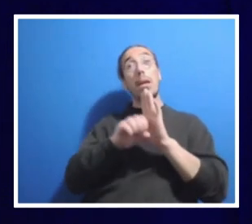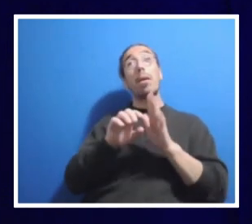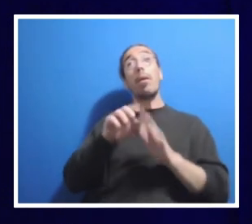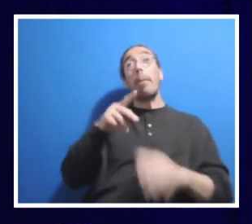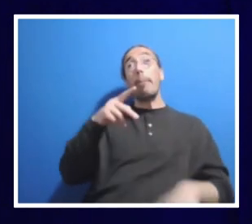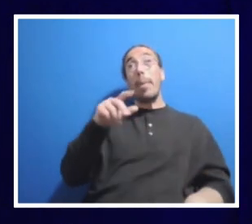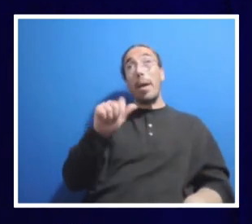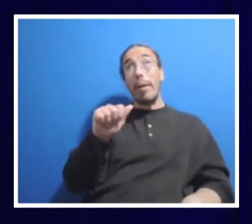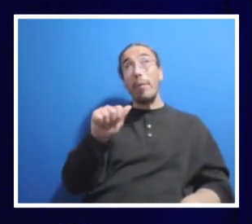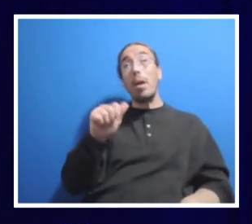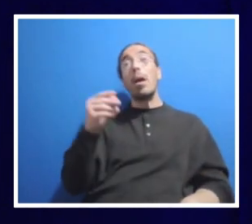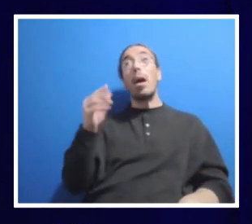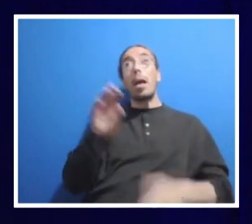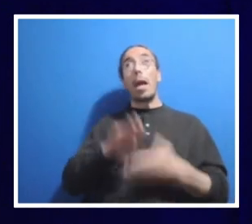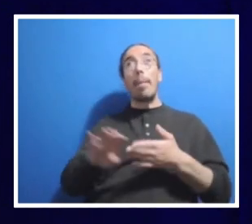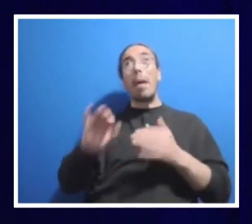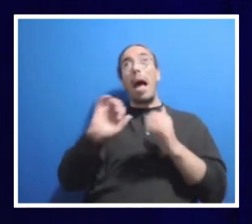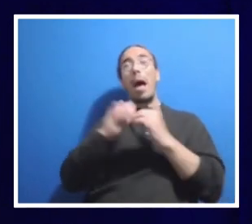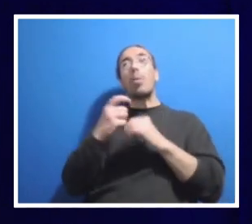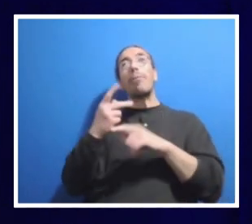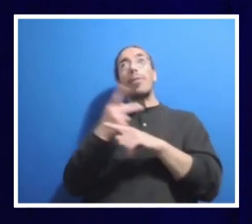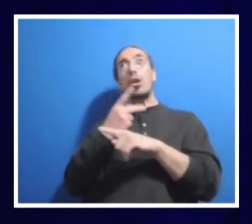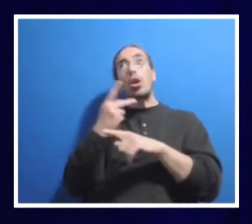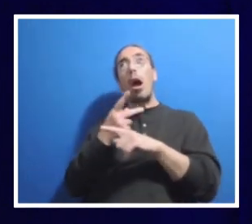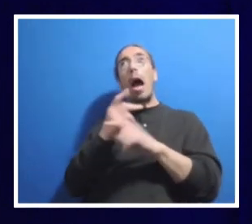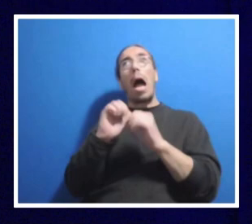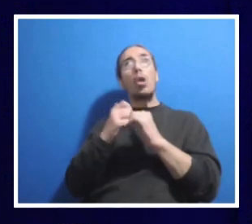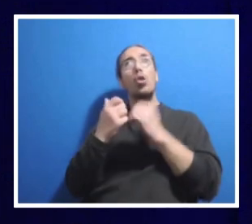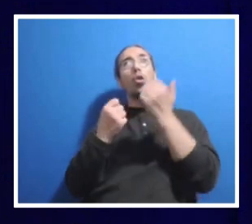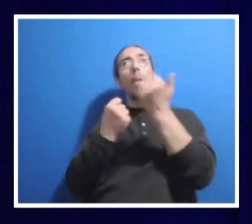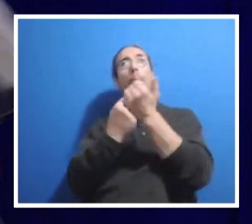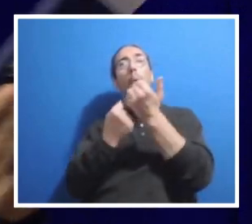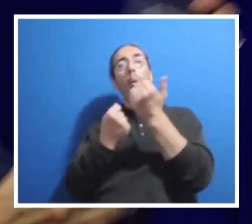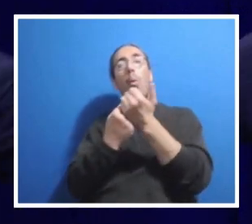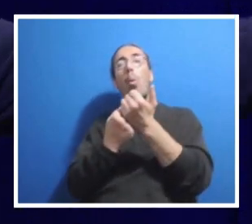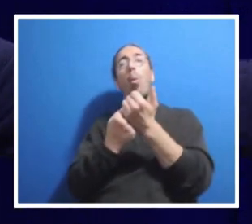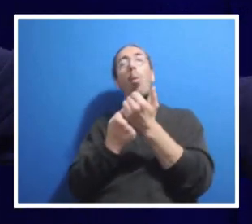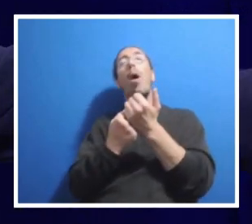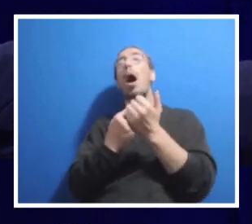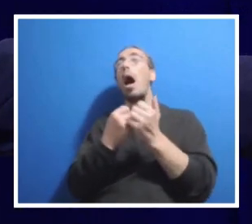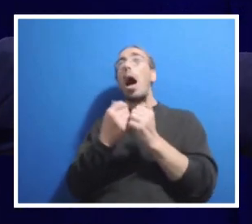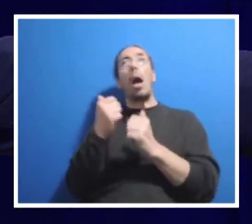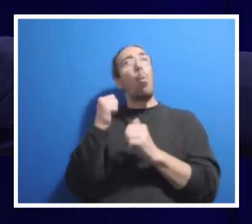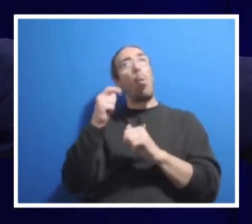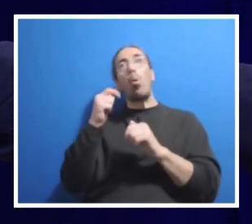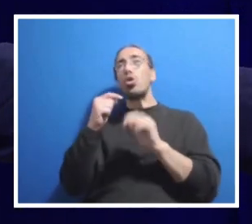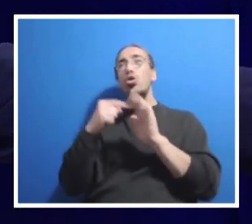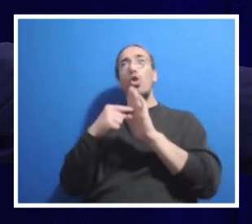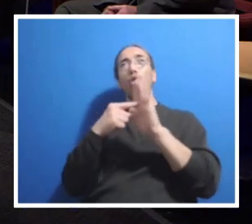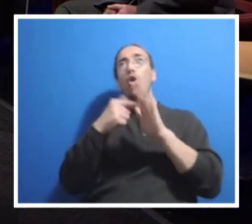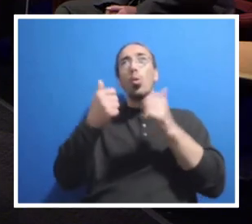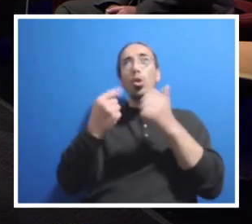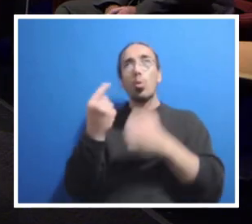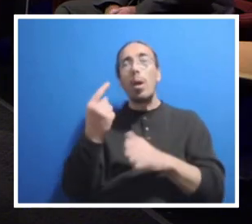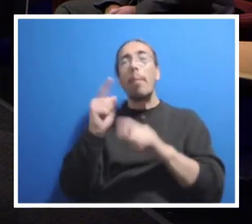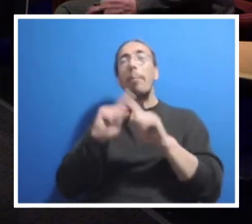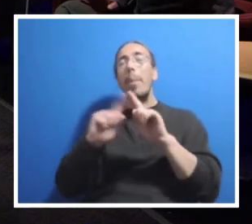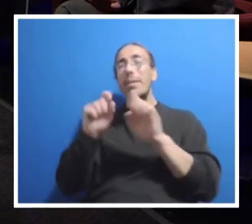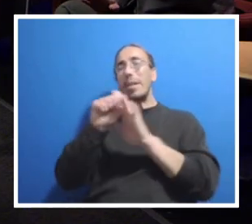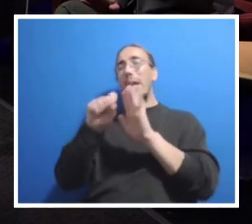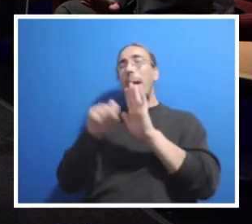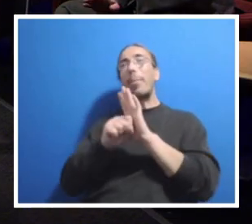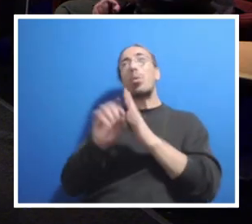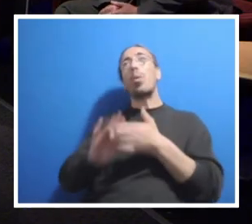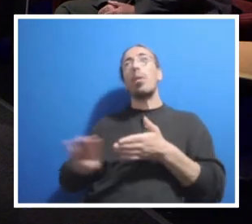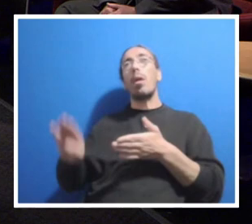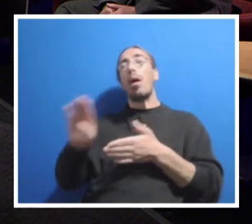how do we support. And it's only by chance. I won't show you which one, but you can verify that it's a Commonwealth campus notebook. Because